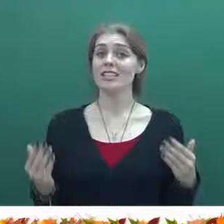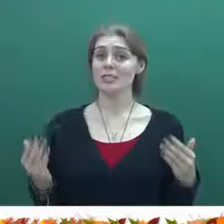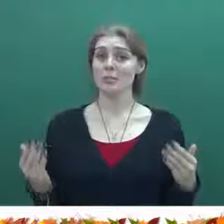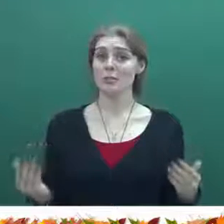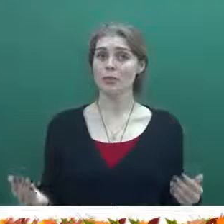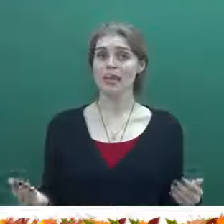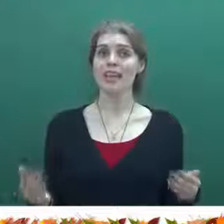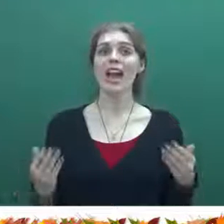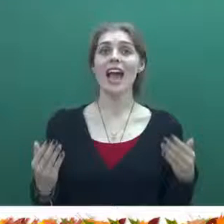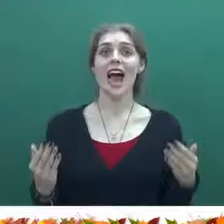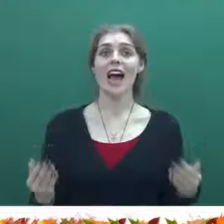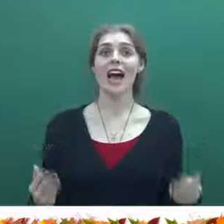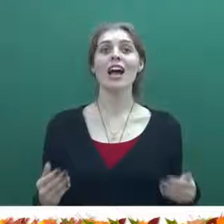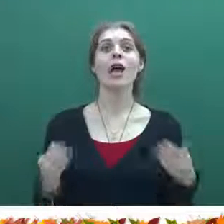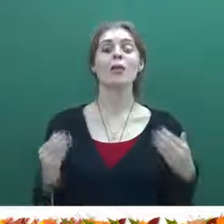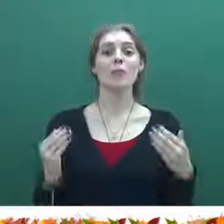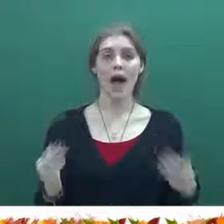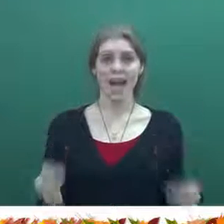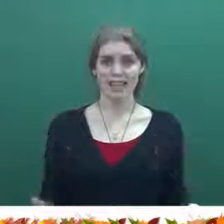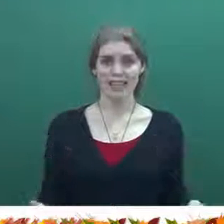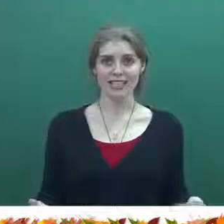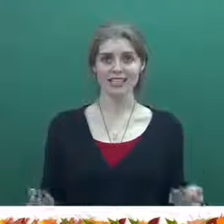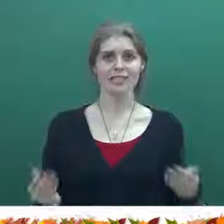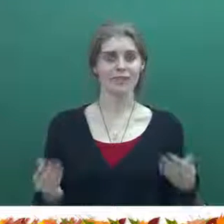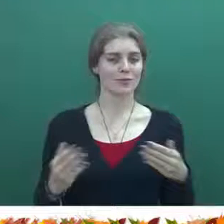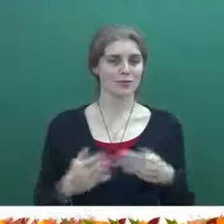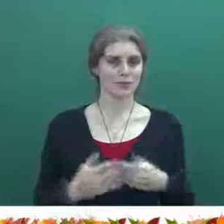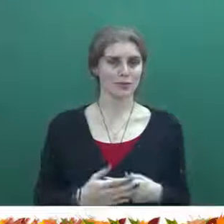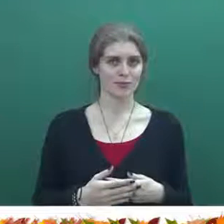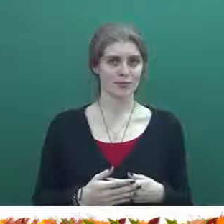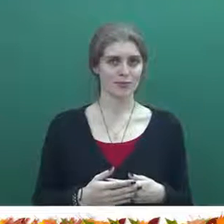like to be a pilot.